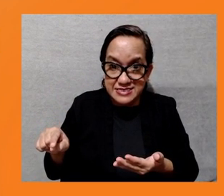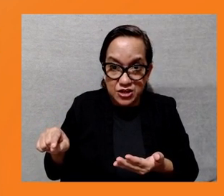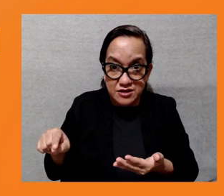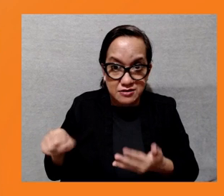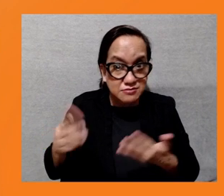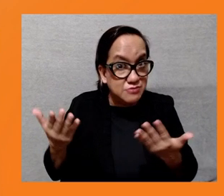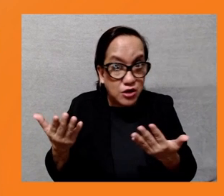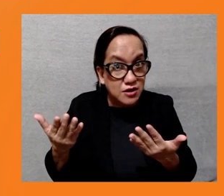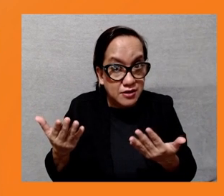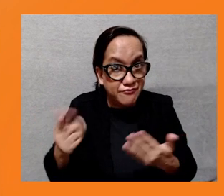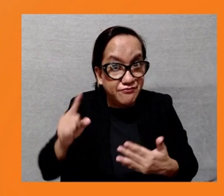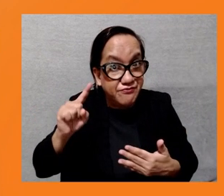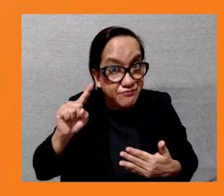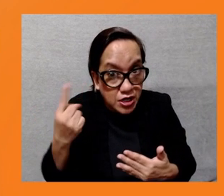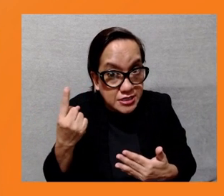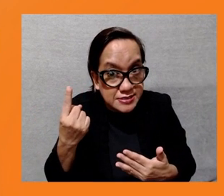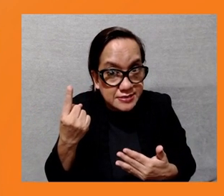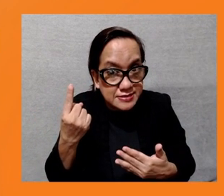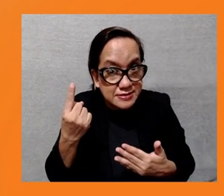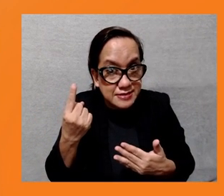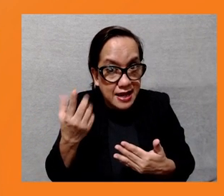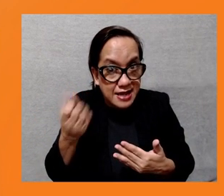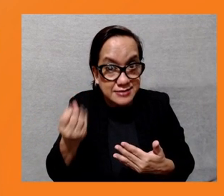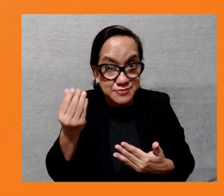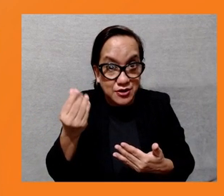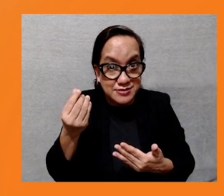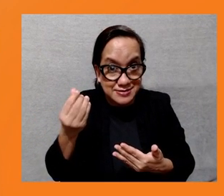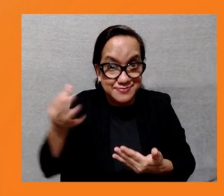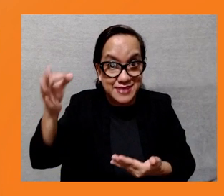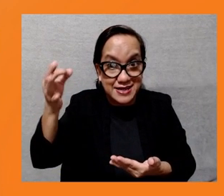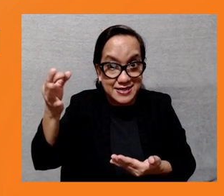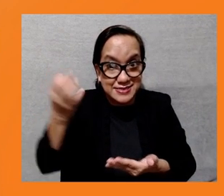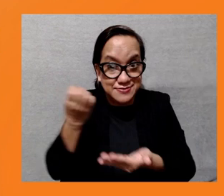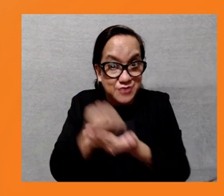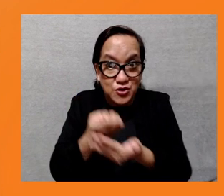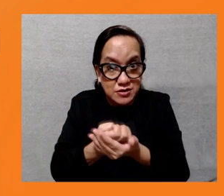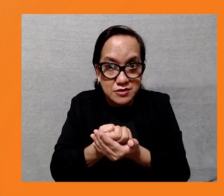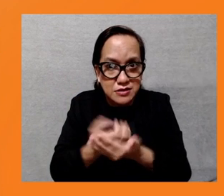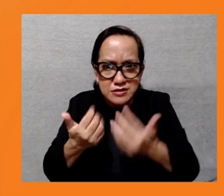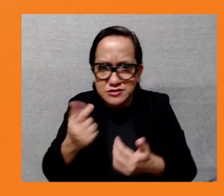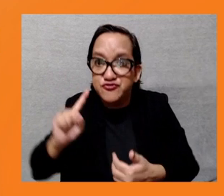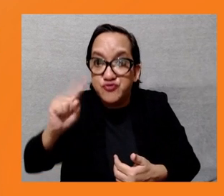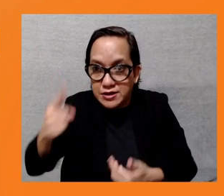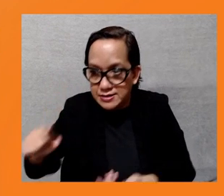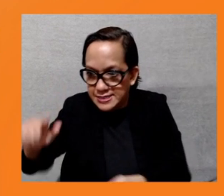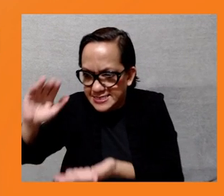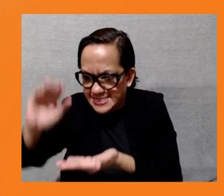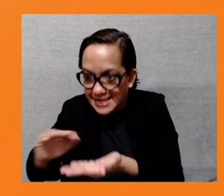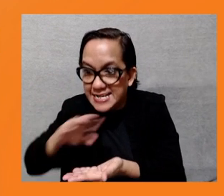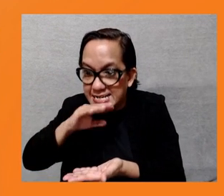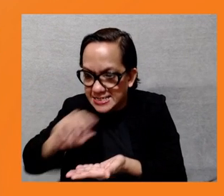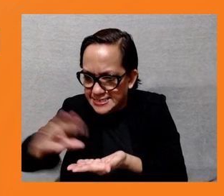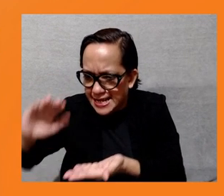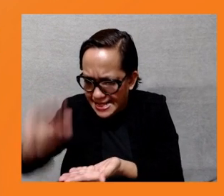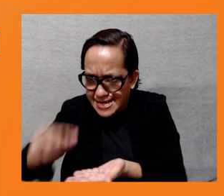approach that prioritises waste reduction, waste minimisation, recycling. Of course, there are residuals,